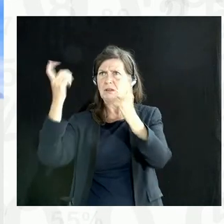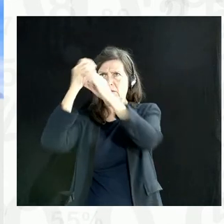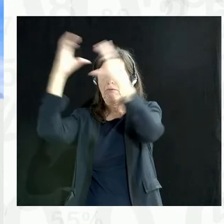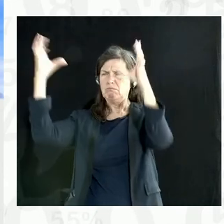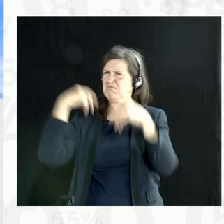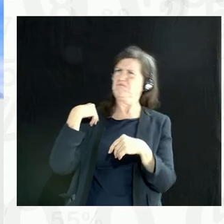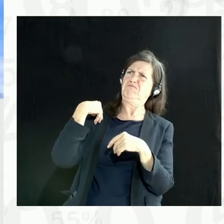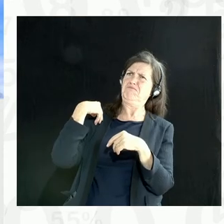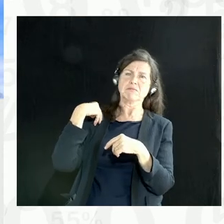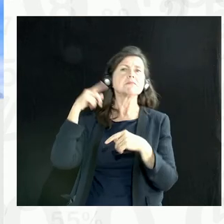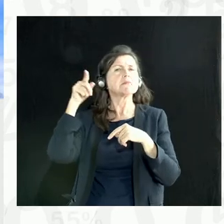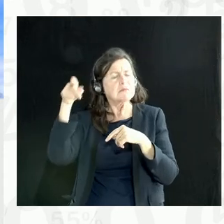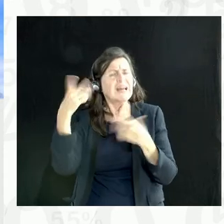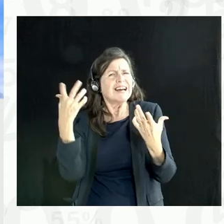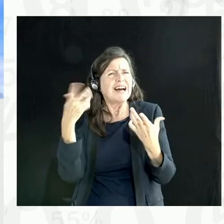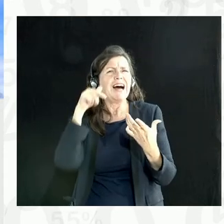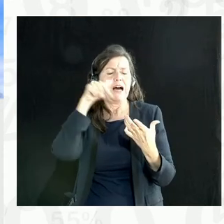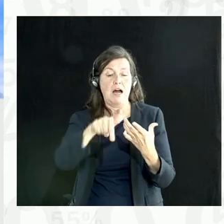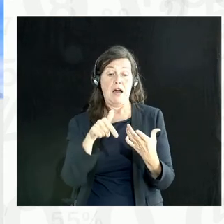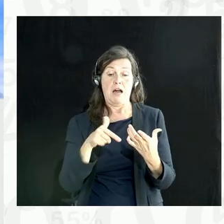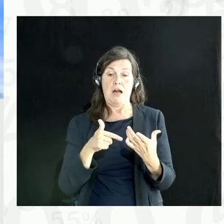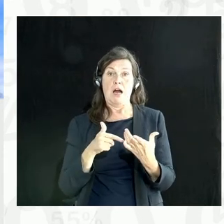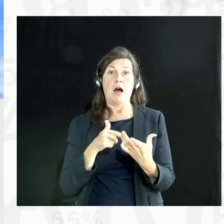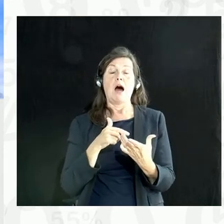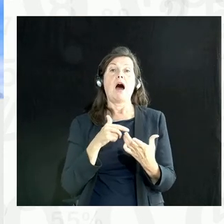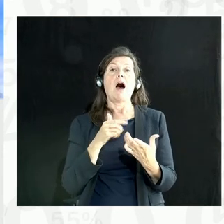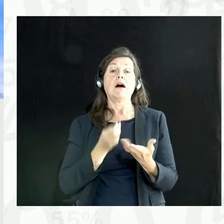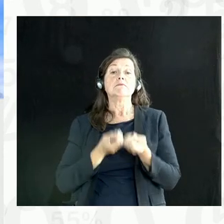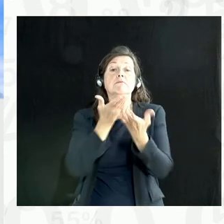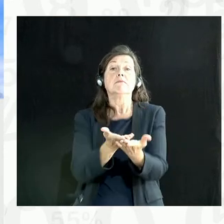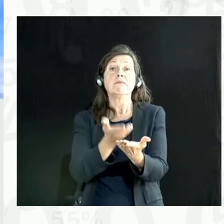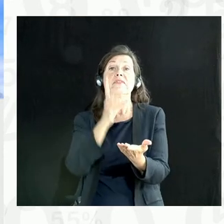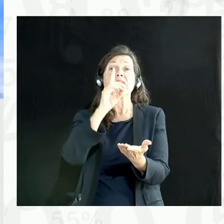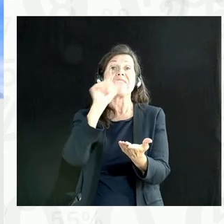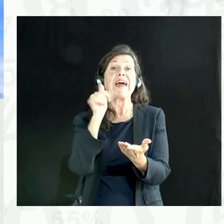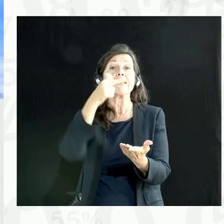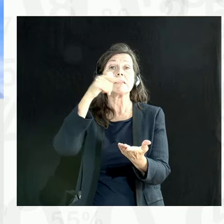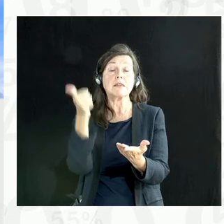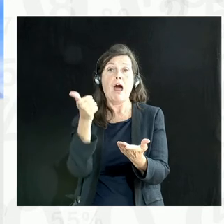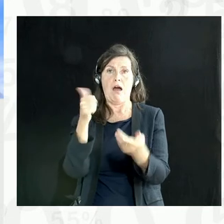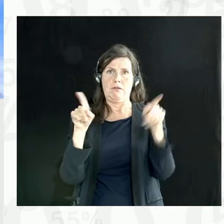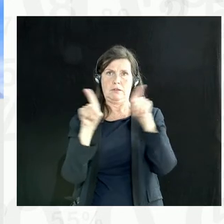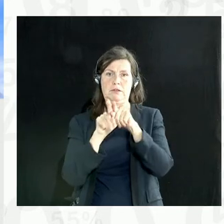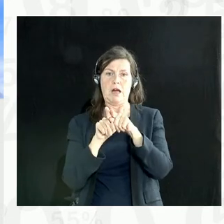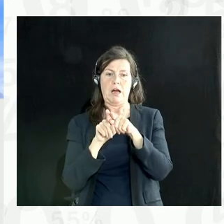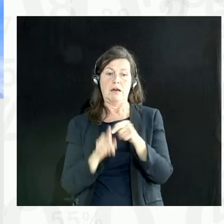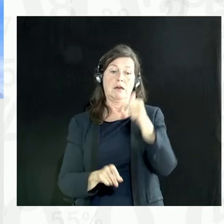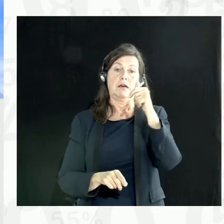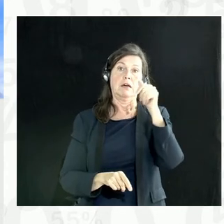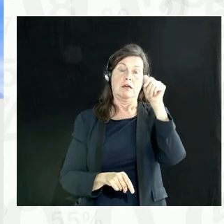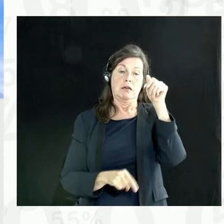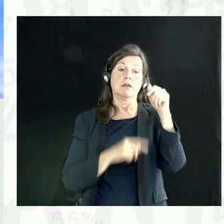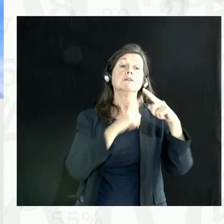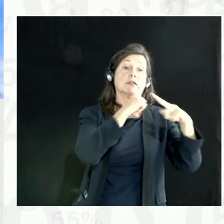rather than thinking of data being binary where it's completely private, where only a few